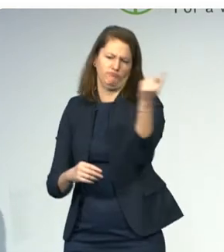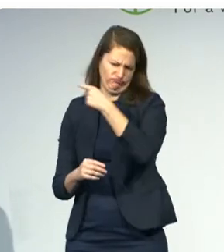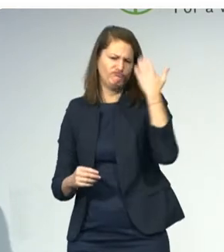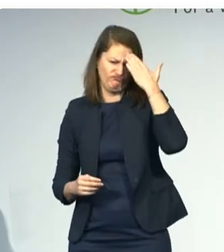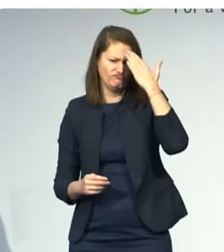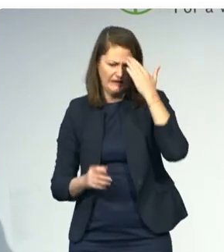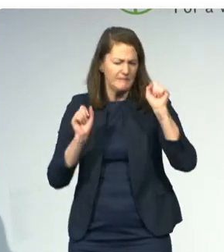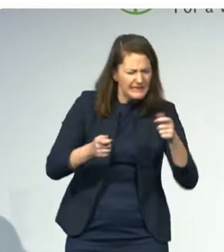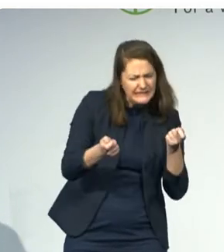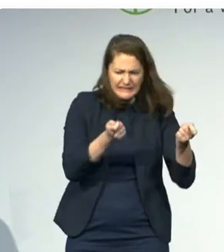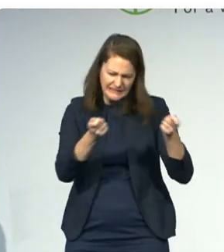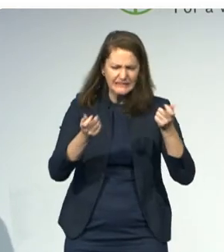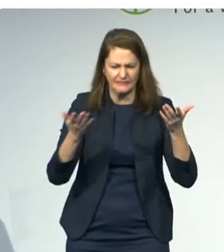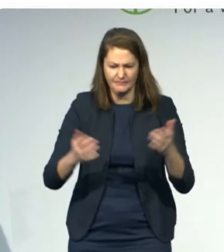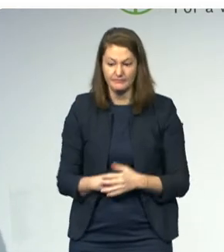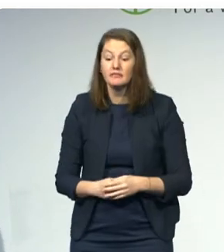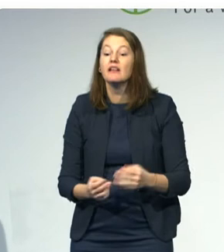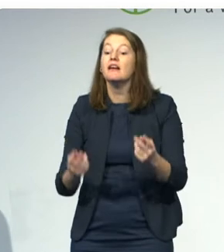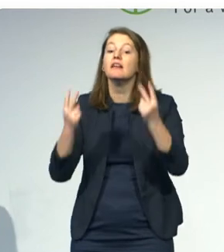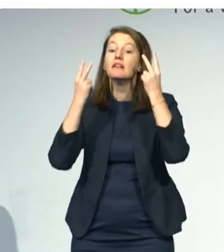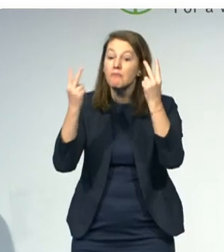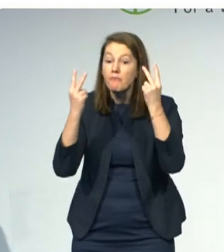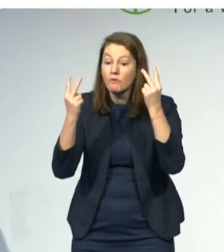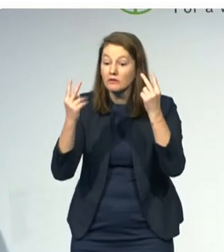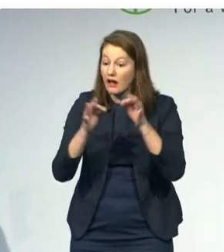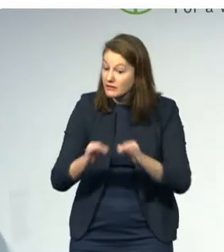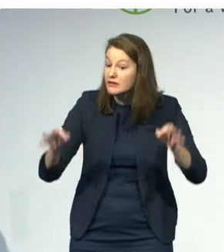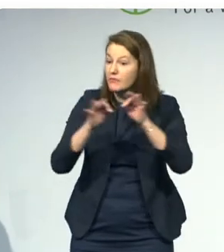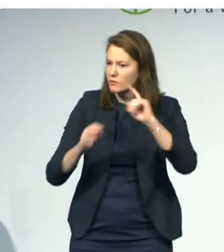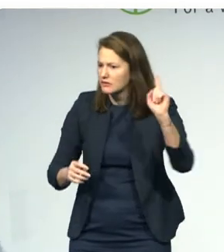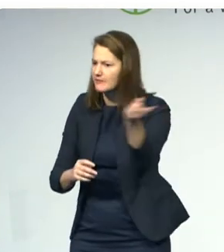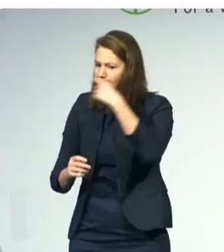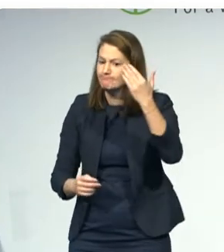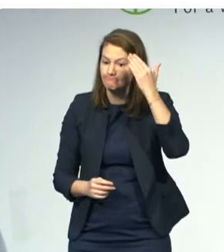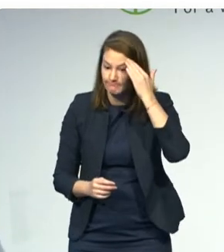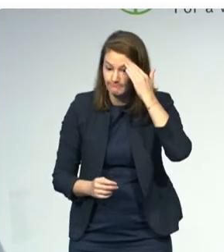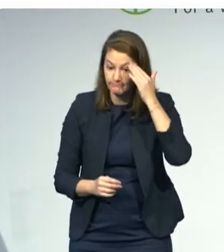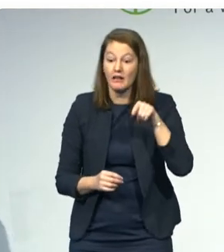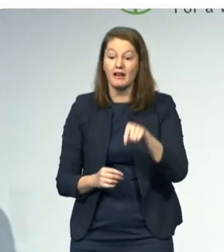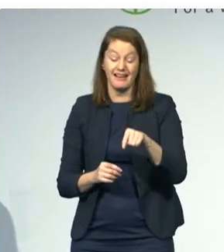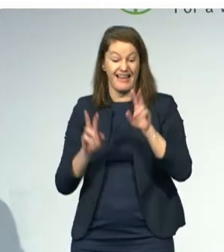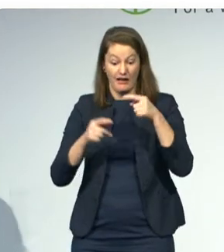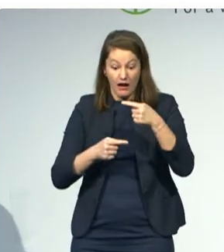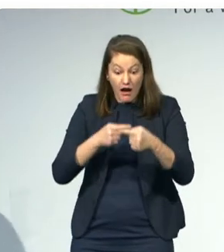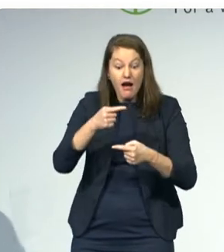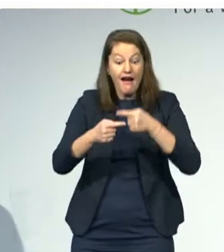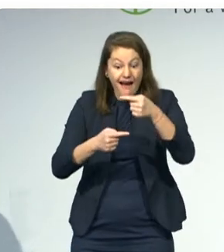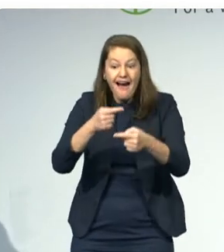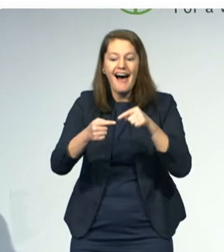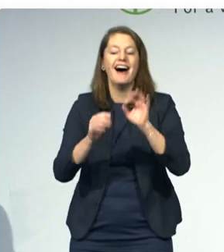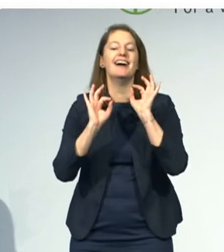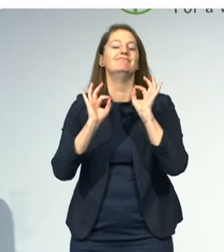education is a process. A process that takes time, one that we have begun to refine,